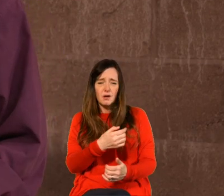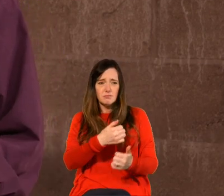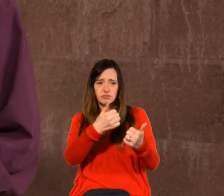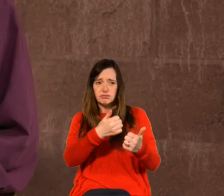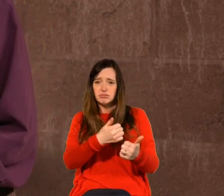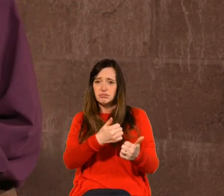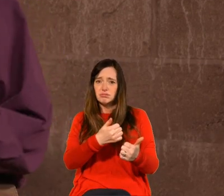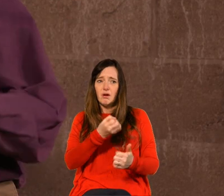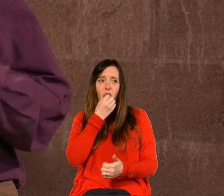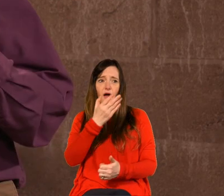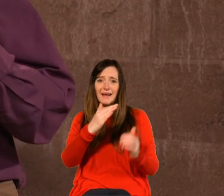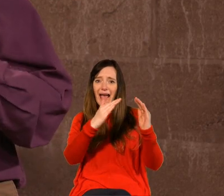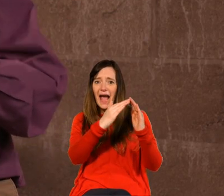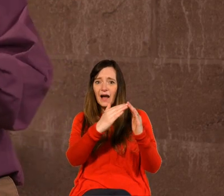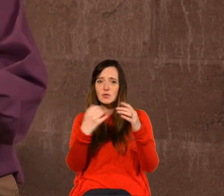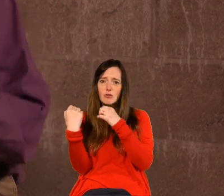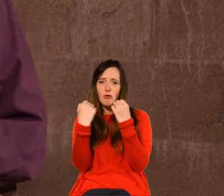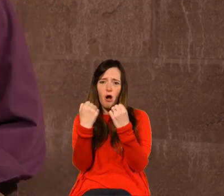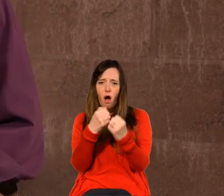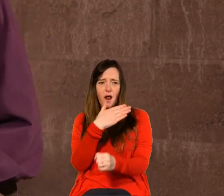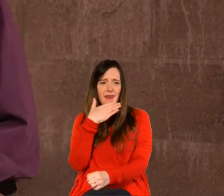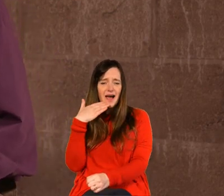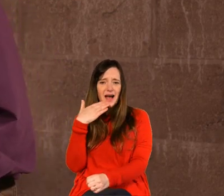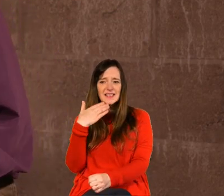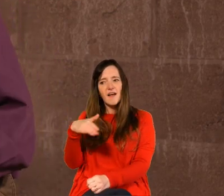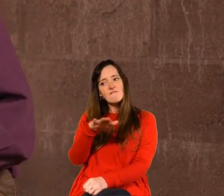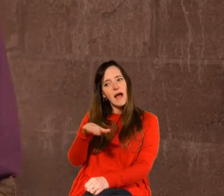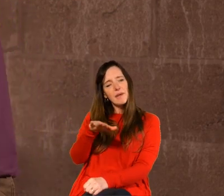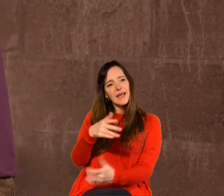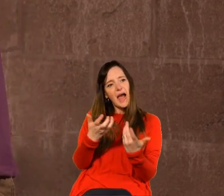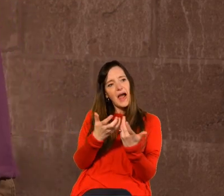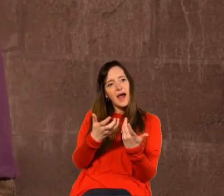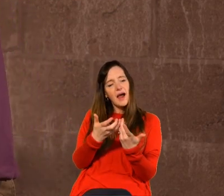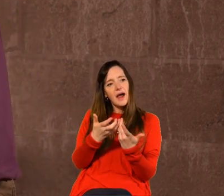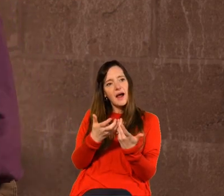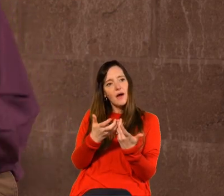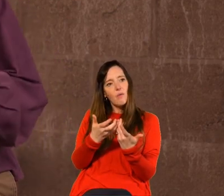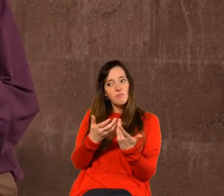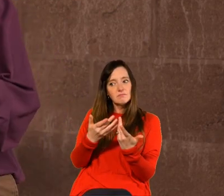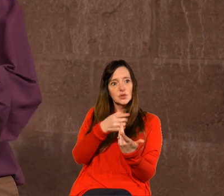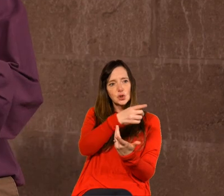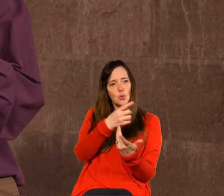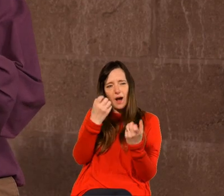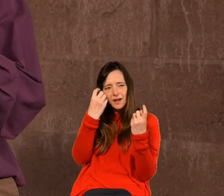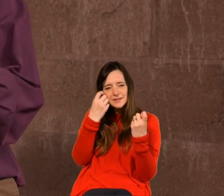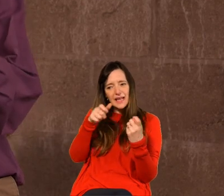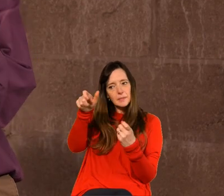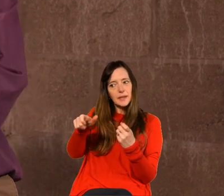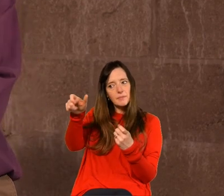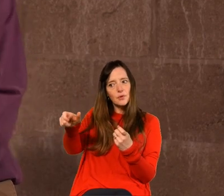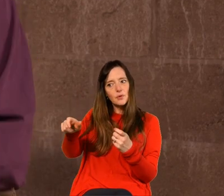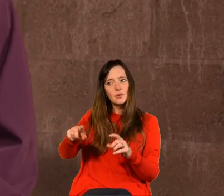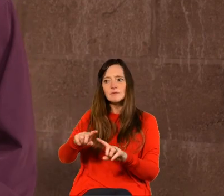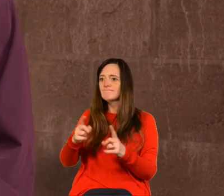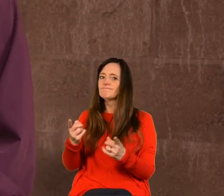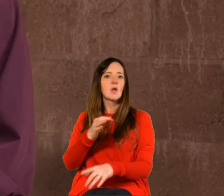car great family you know what would you say to somebody who hasn't got the advantages that you've had you know we live in a world where we're far more conscious of